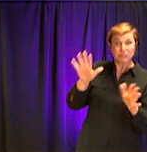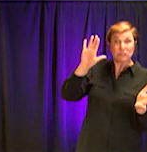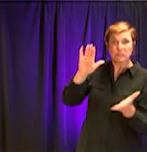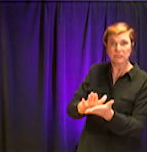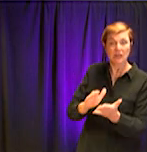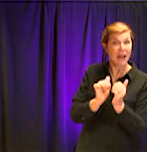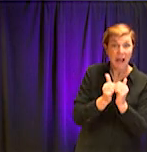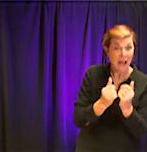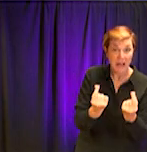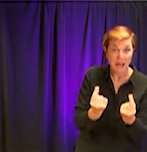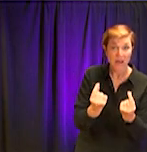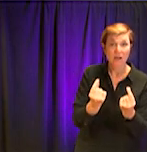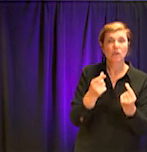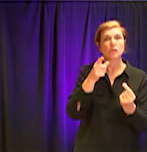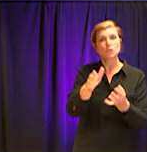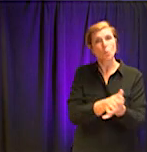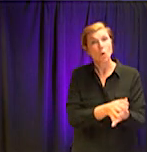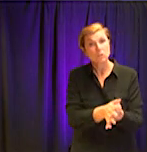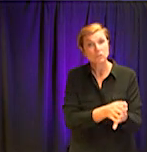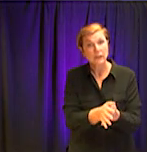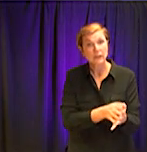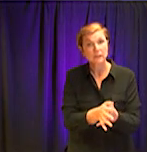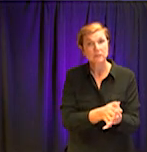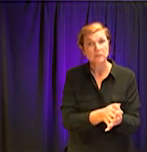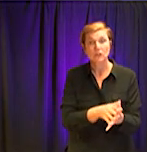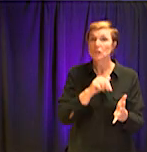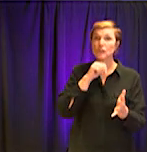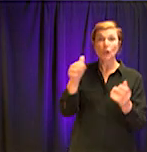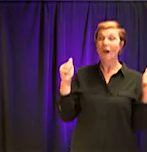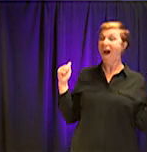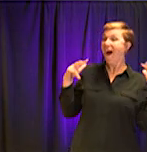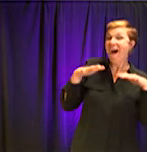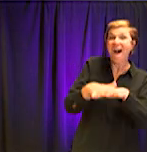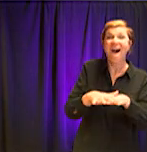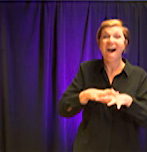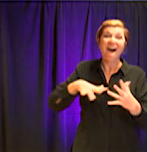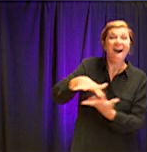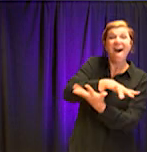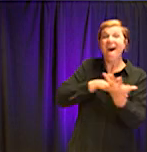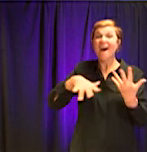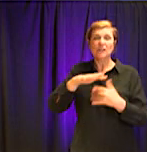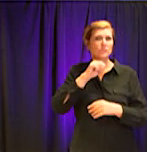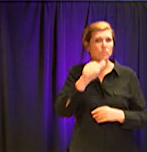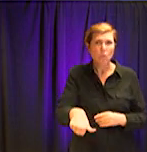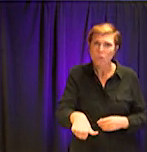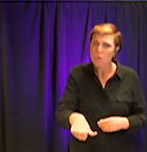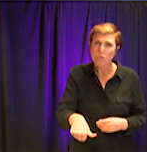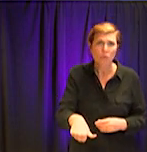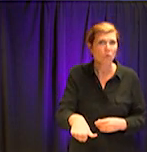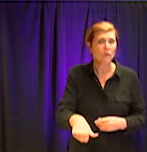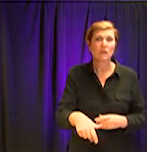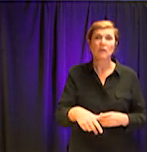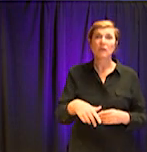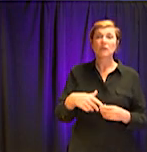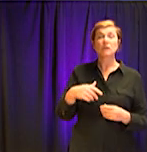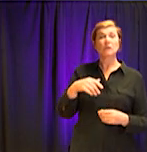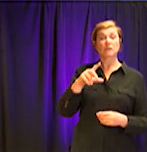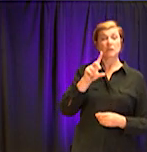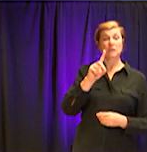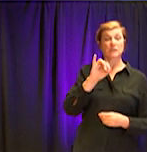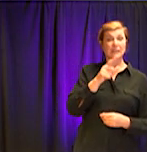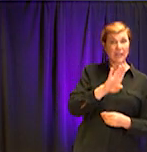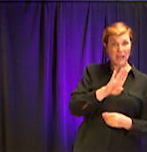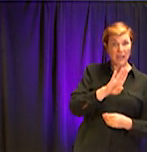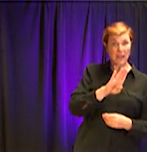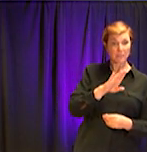crowded places and follow the instructions that are given, uh, by, uh, and the DeKalb County, uh, Board of Health and, and other sources.